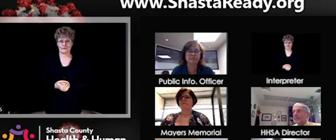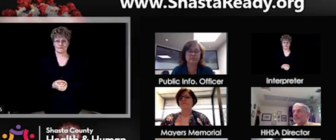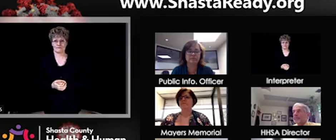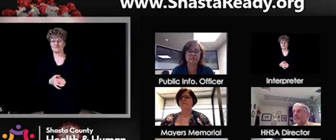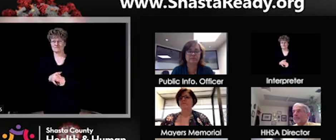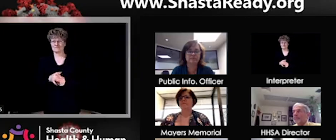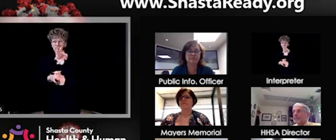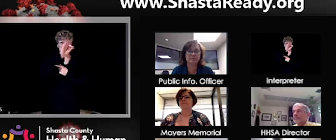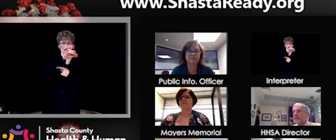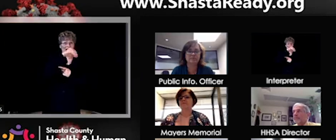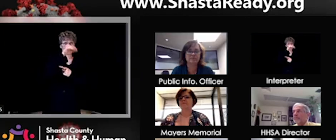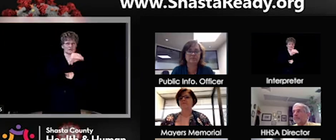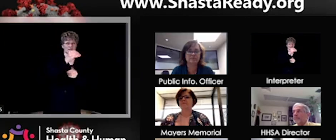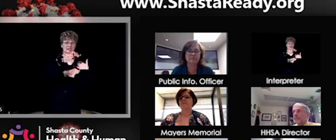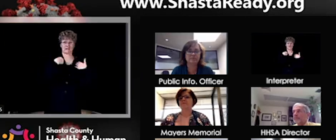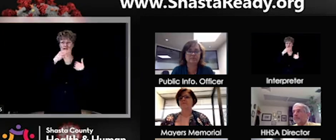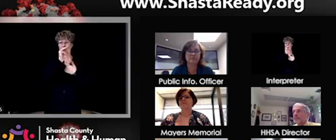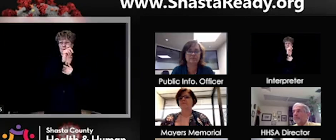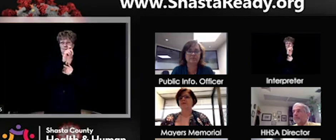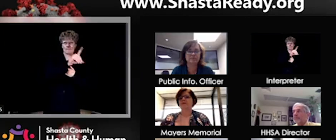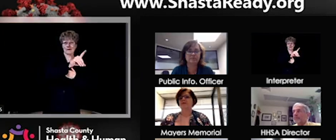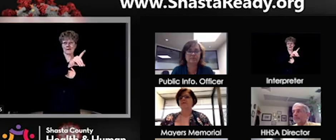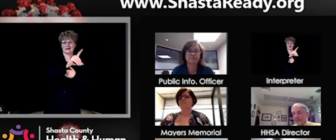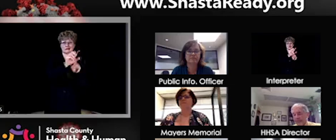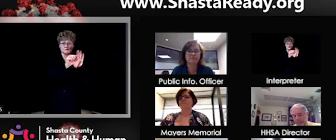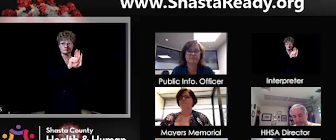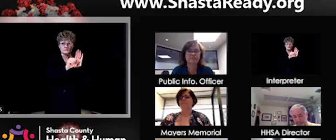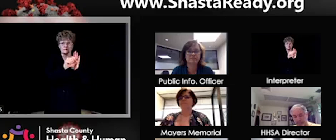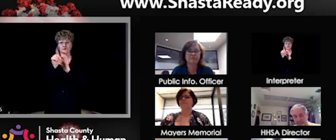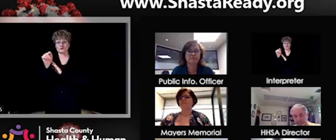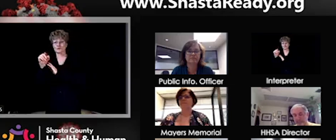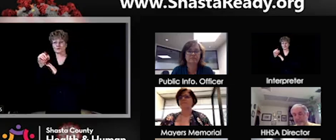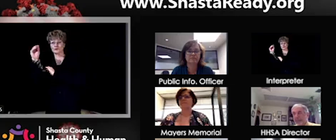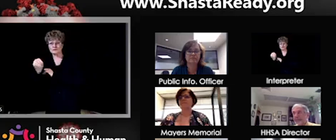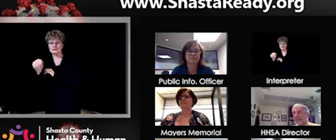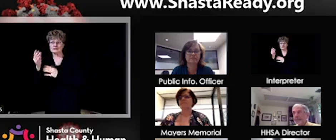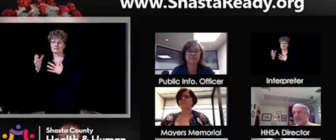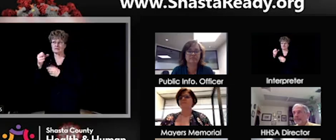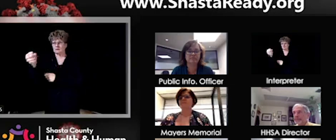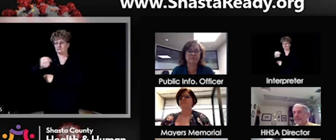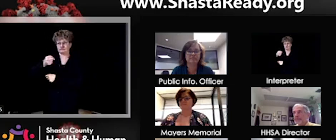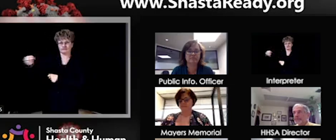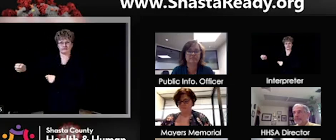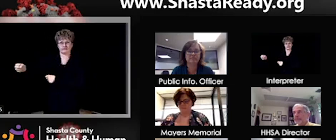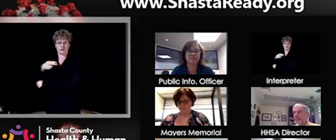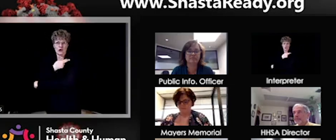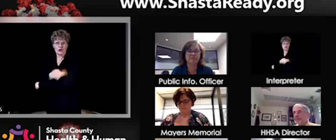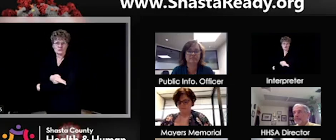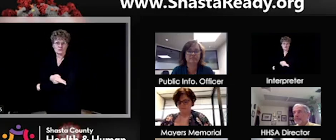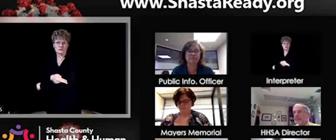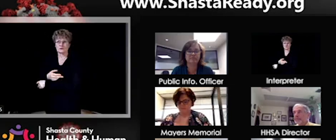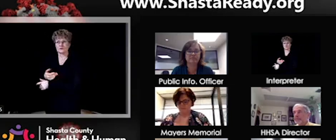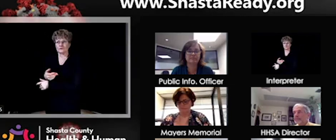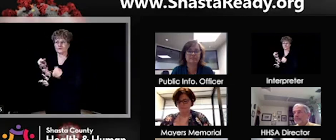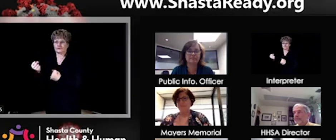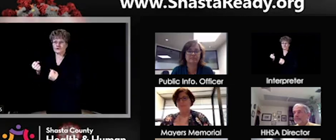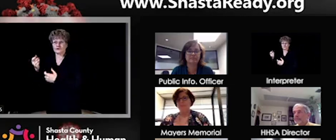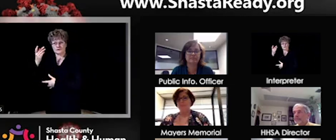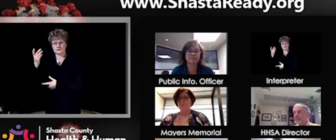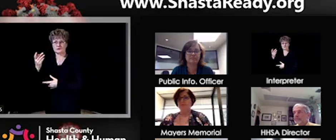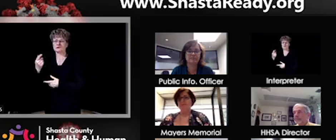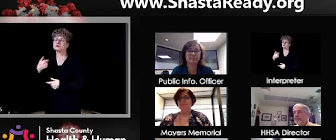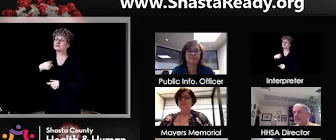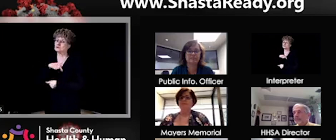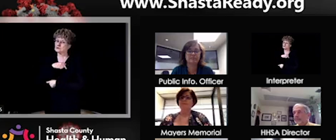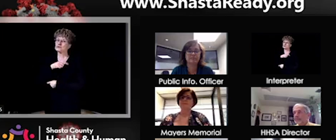20% have either, um, you know, severe or likely hospitalization or even really extreme disease or death, you know, we would